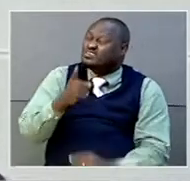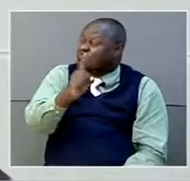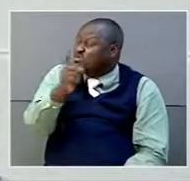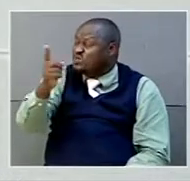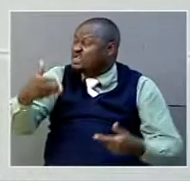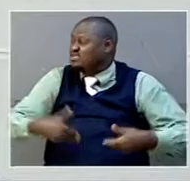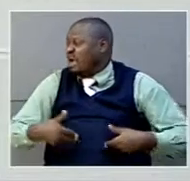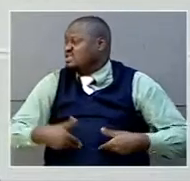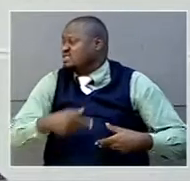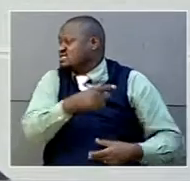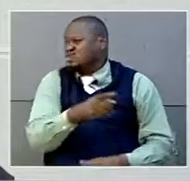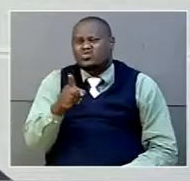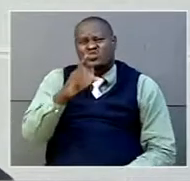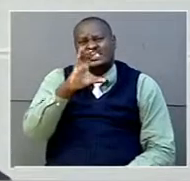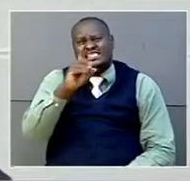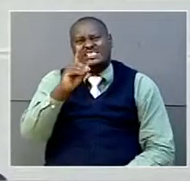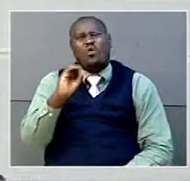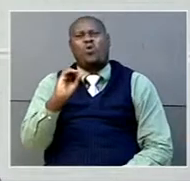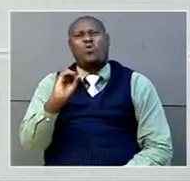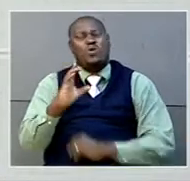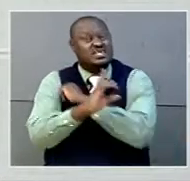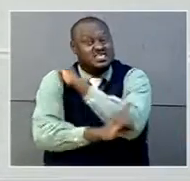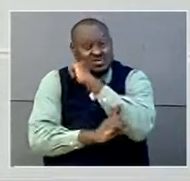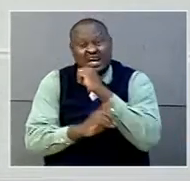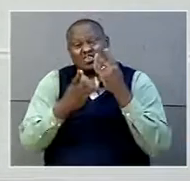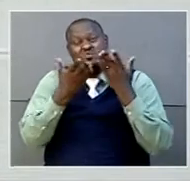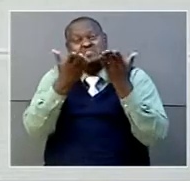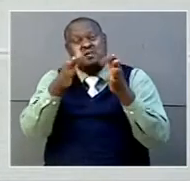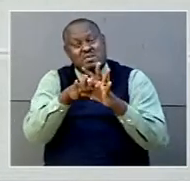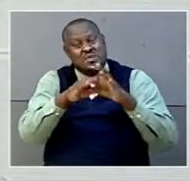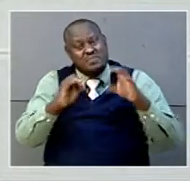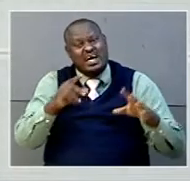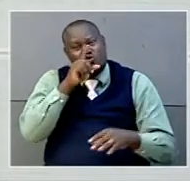young people, how can you be a CDO of a district and you are not on social media?